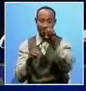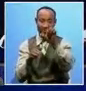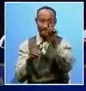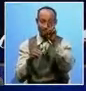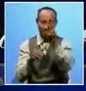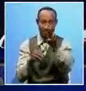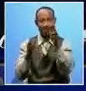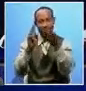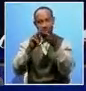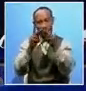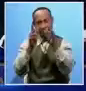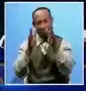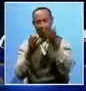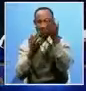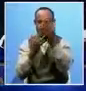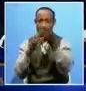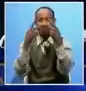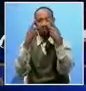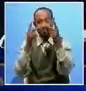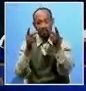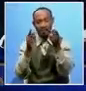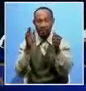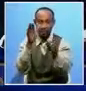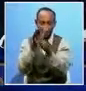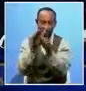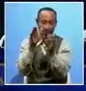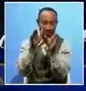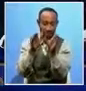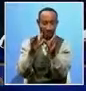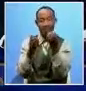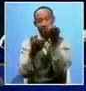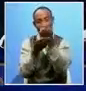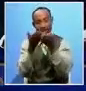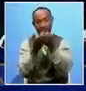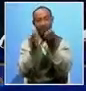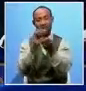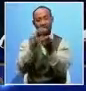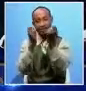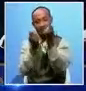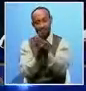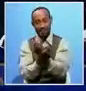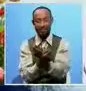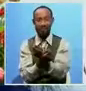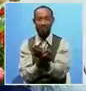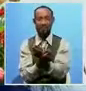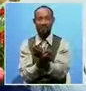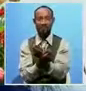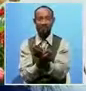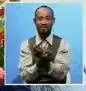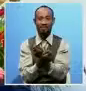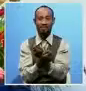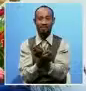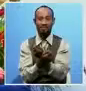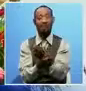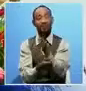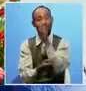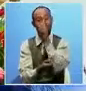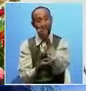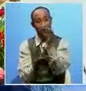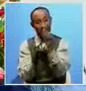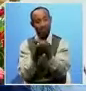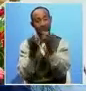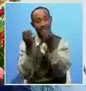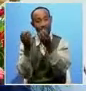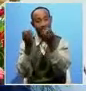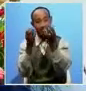partnerships between the public and private sector for economic transformation. The hard truth is that the majority